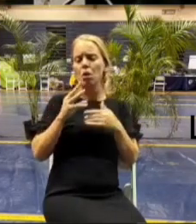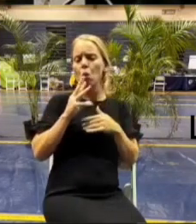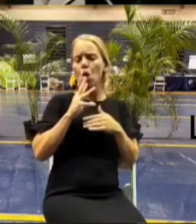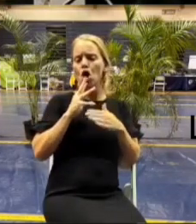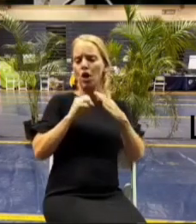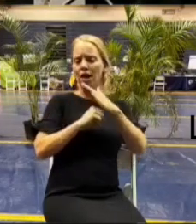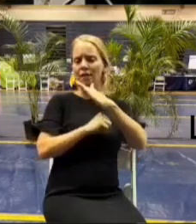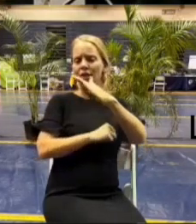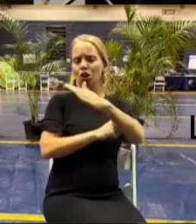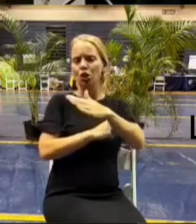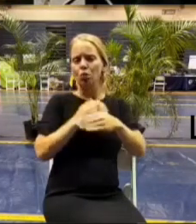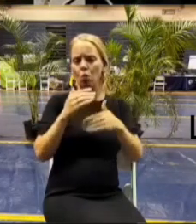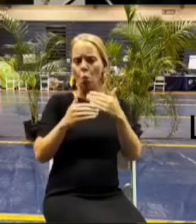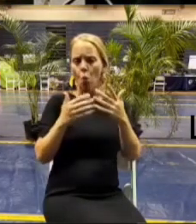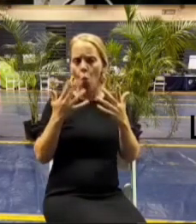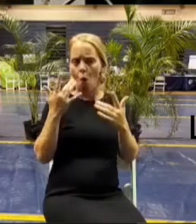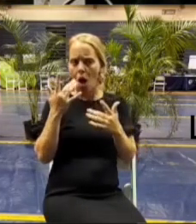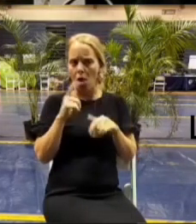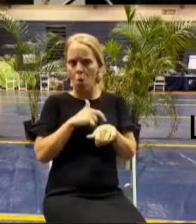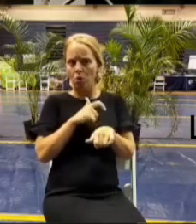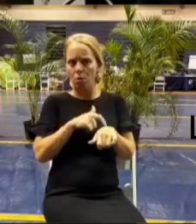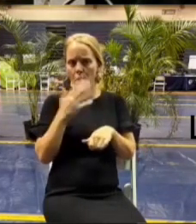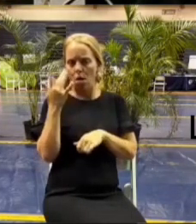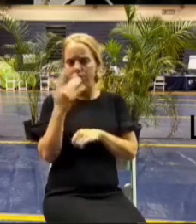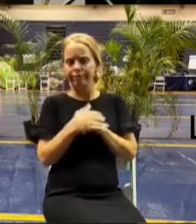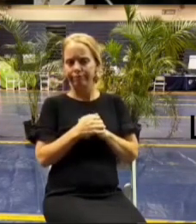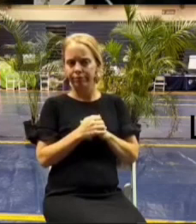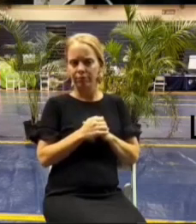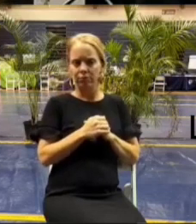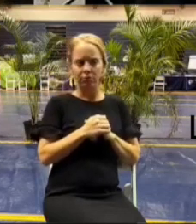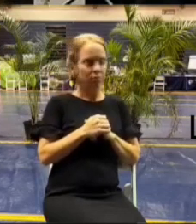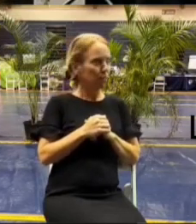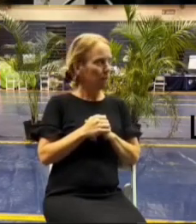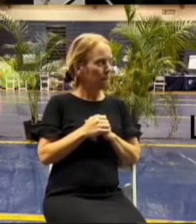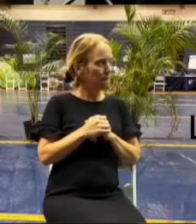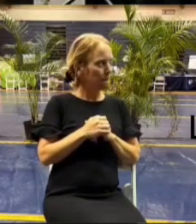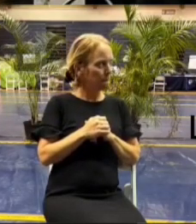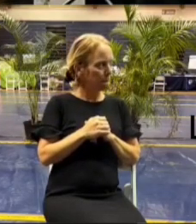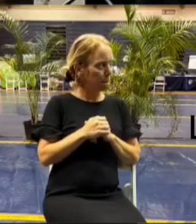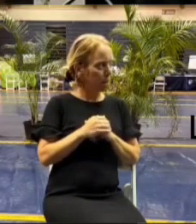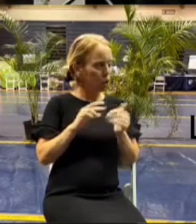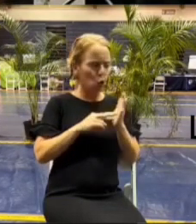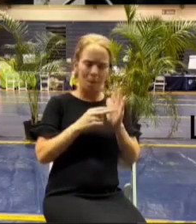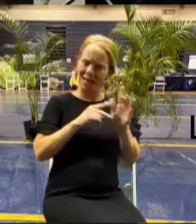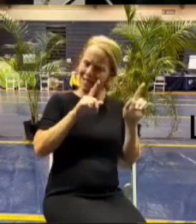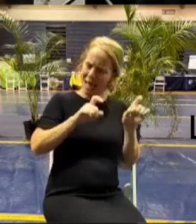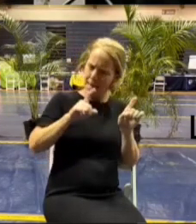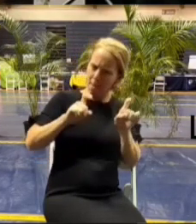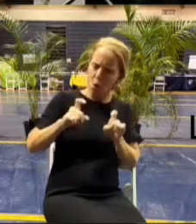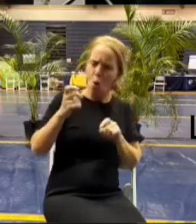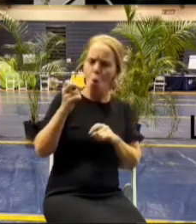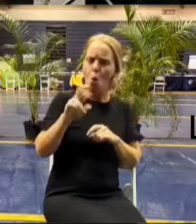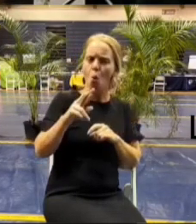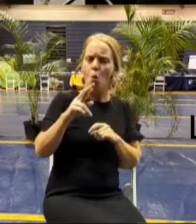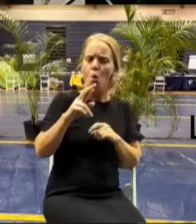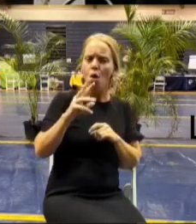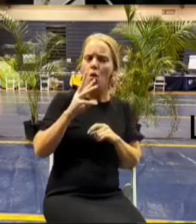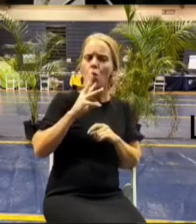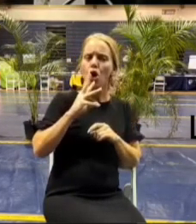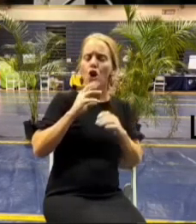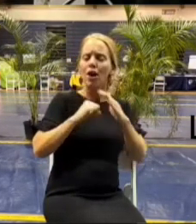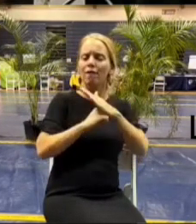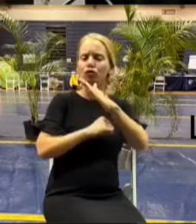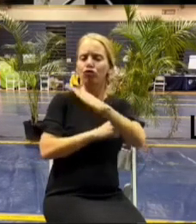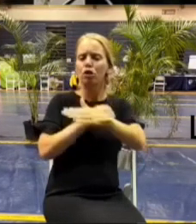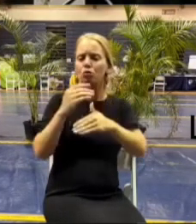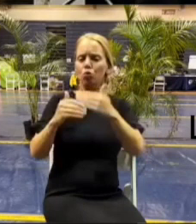like what makes it take so long are you referring to the uh sampling or what do you mean by water infrastructure